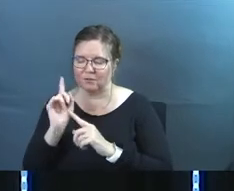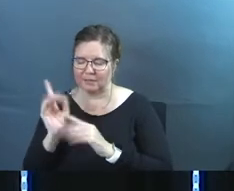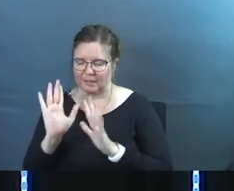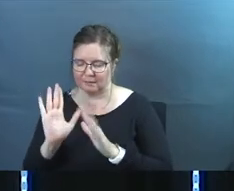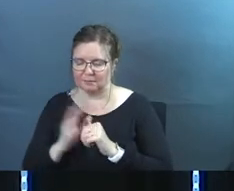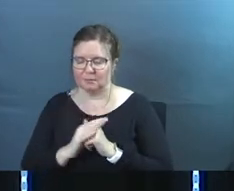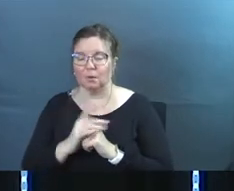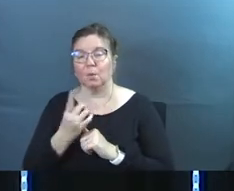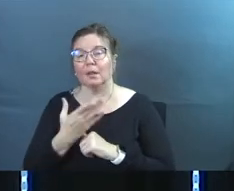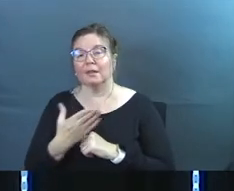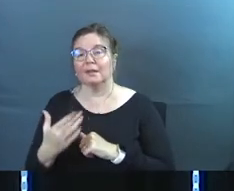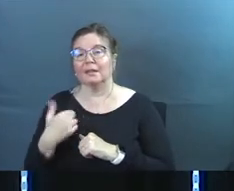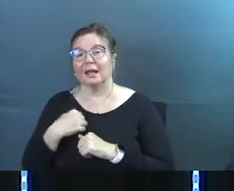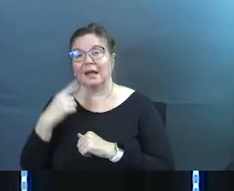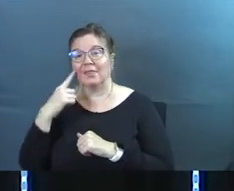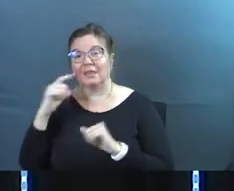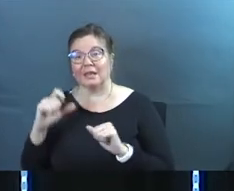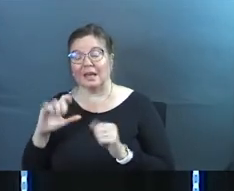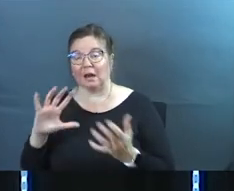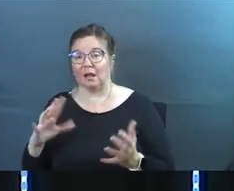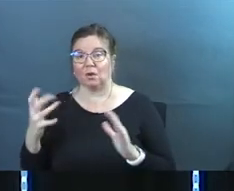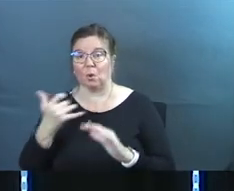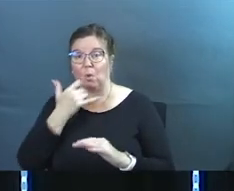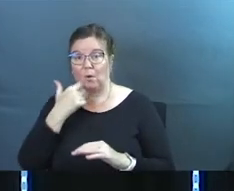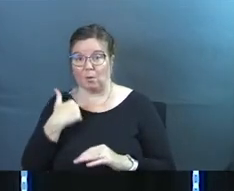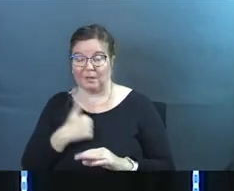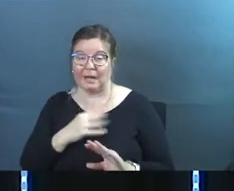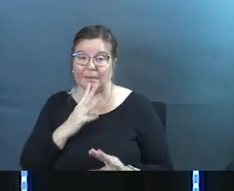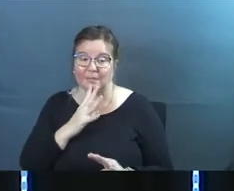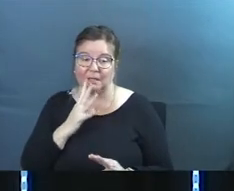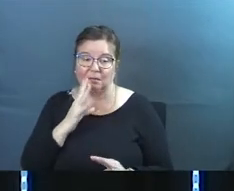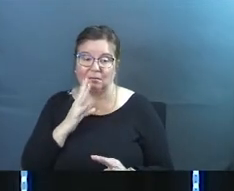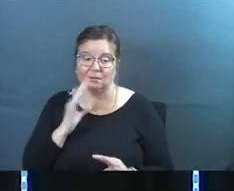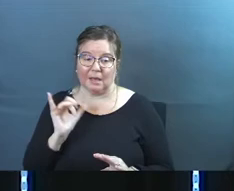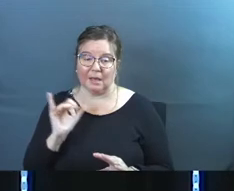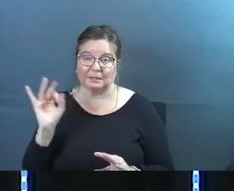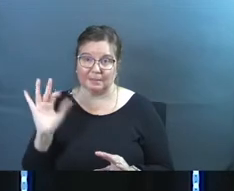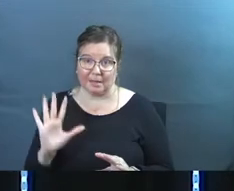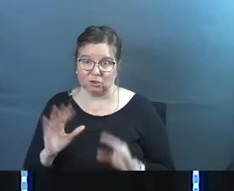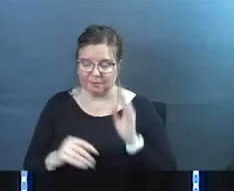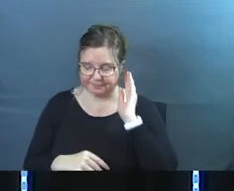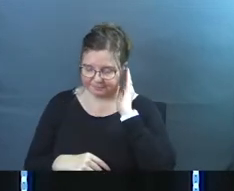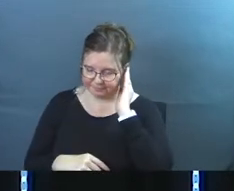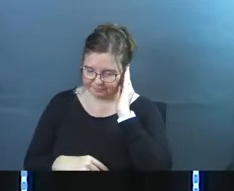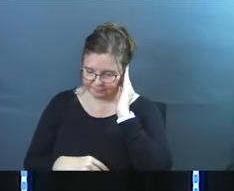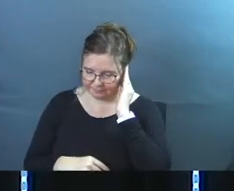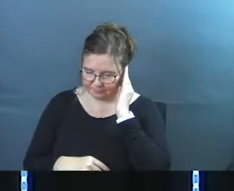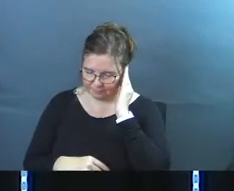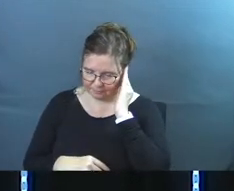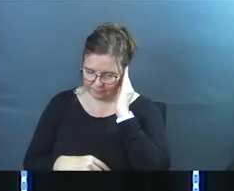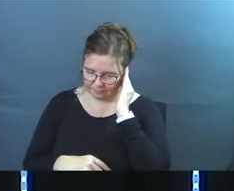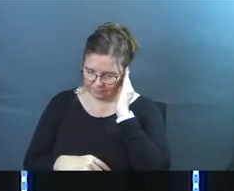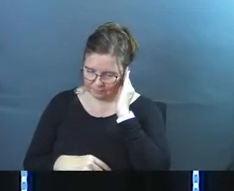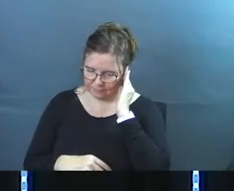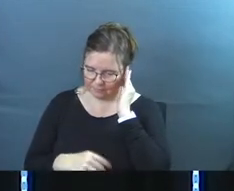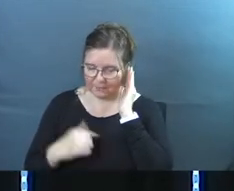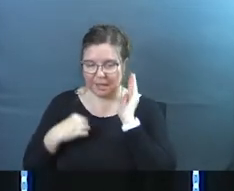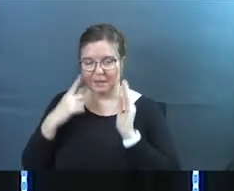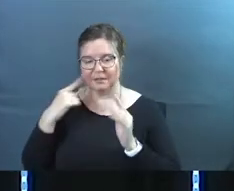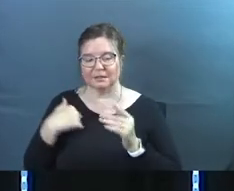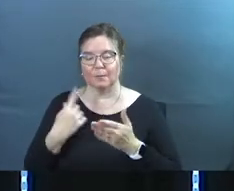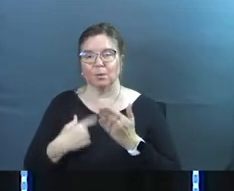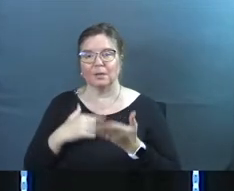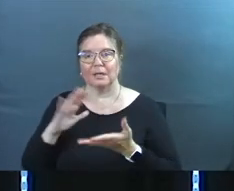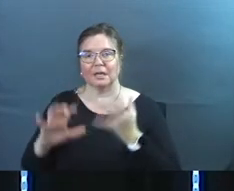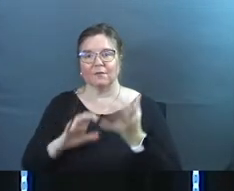for a second one of the things that I think can go wrong with us and I'm speaking as a pastor is I think sometimes we can get